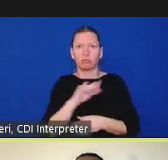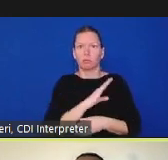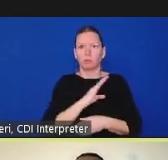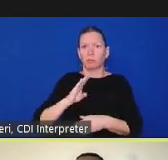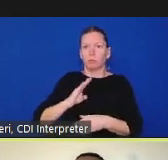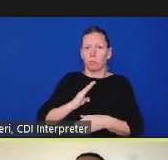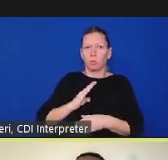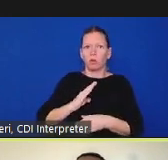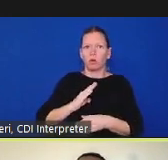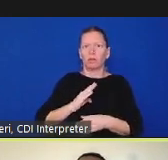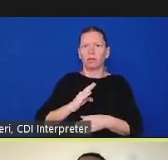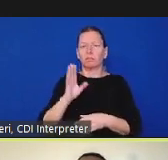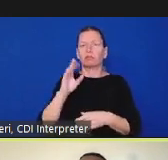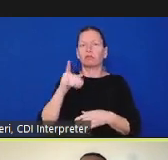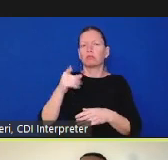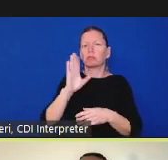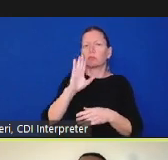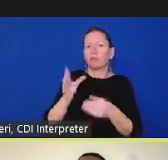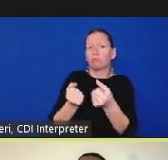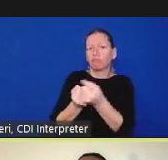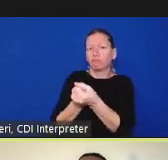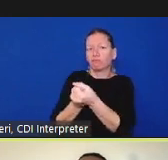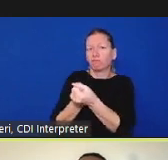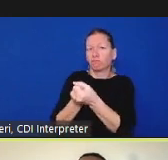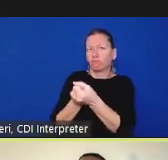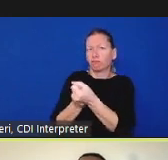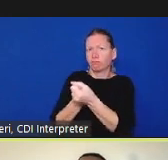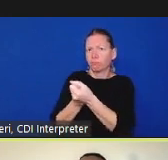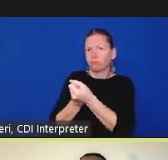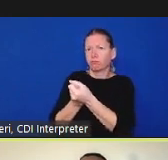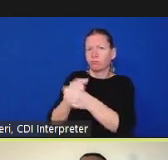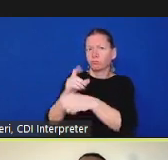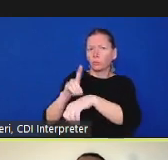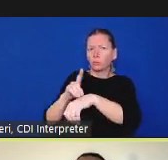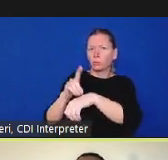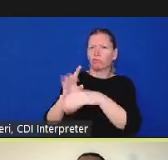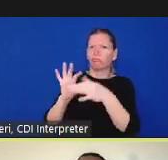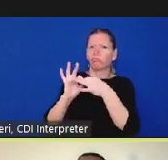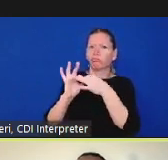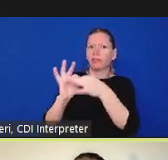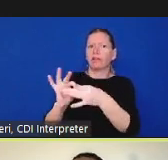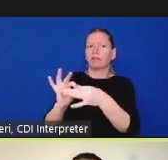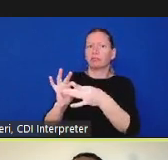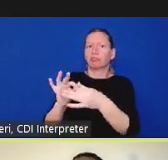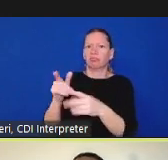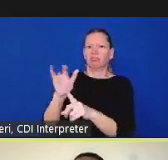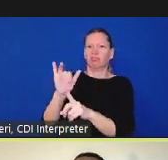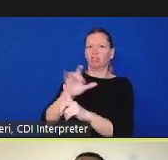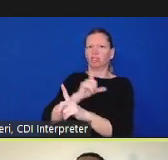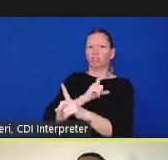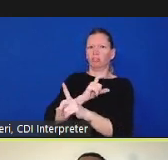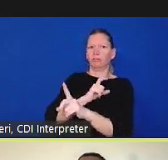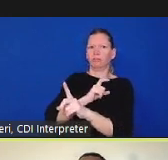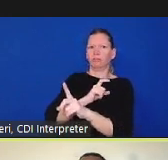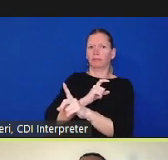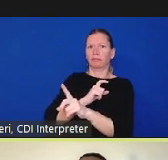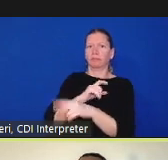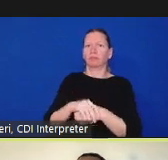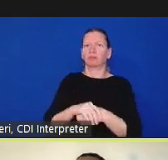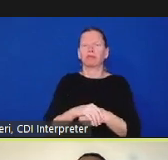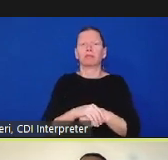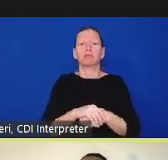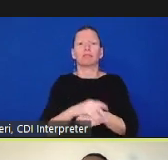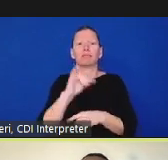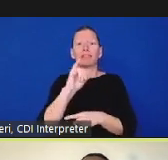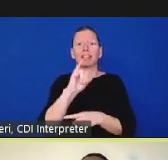authority independently to issue a subpoena or a subpoena duces tecum for documents and materials when